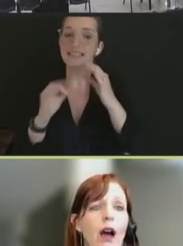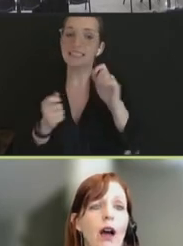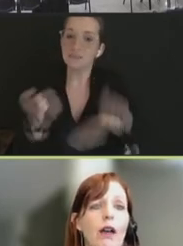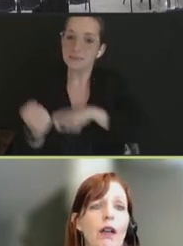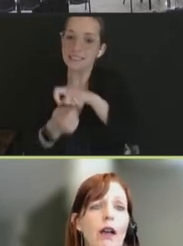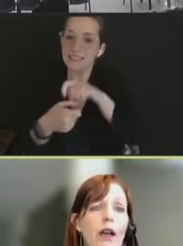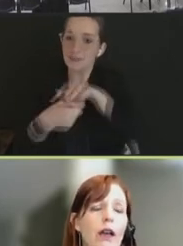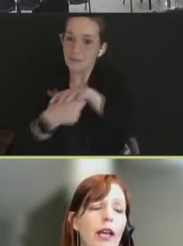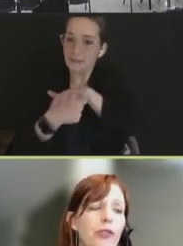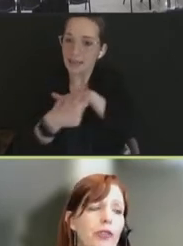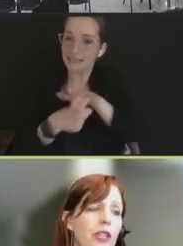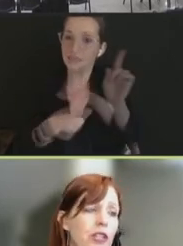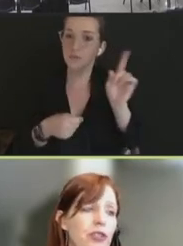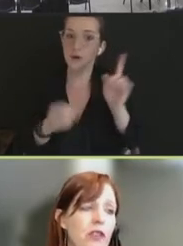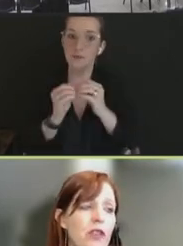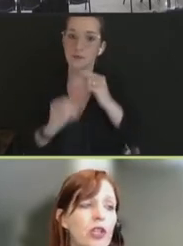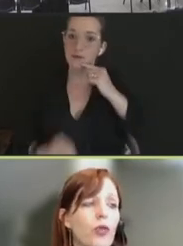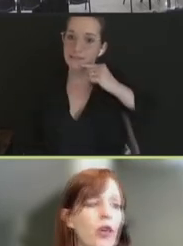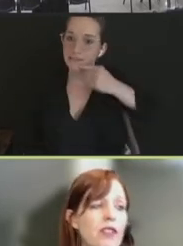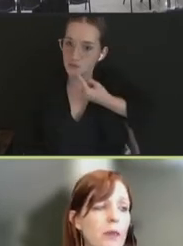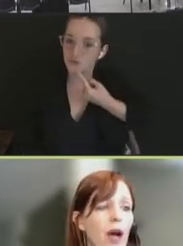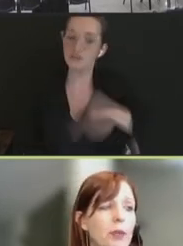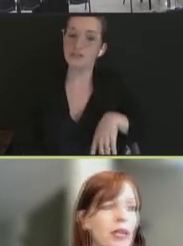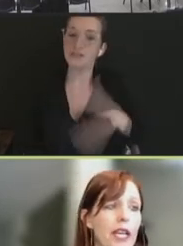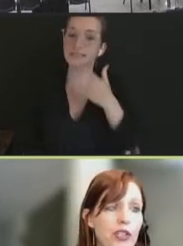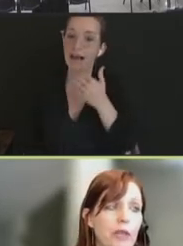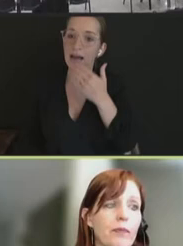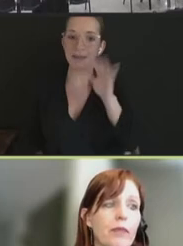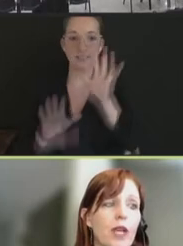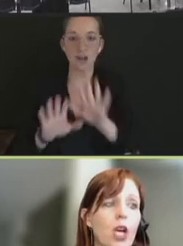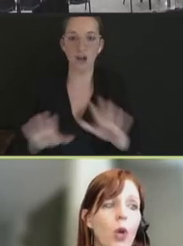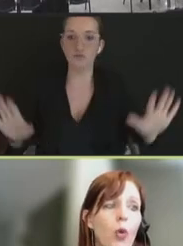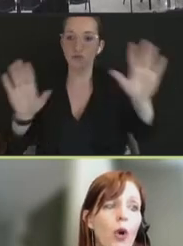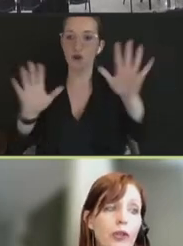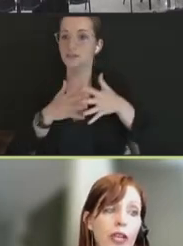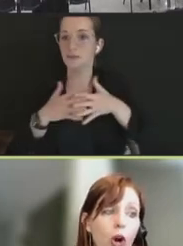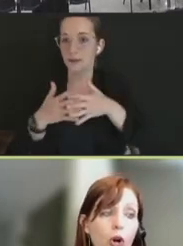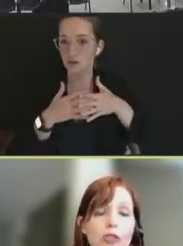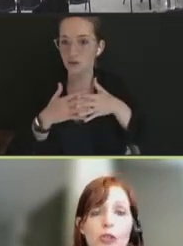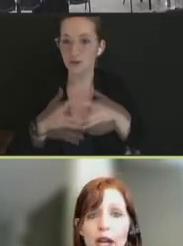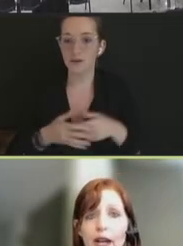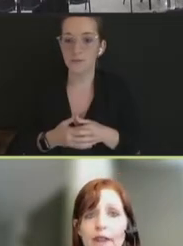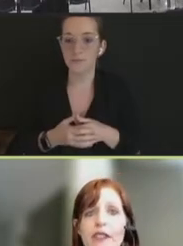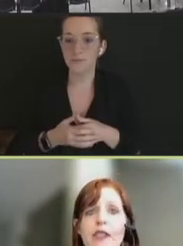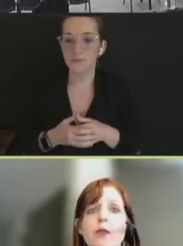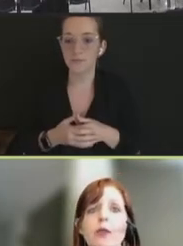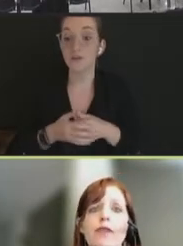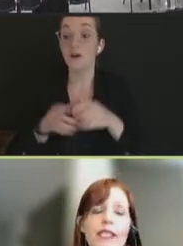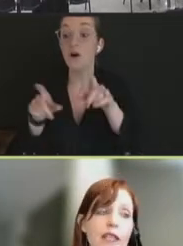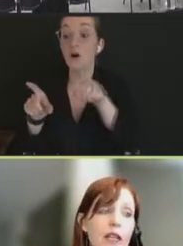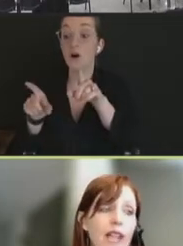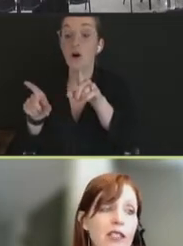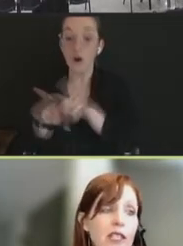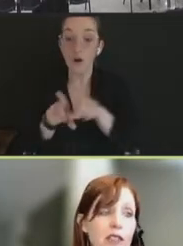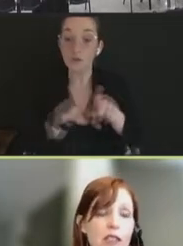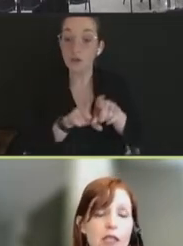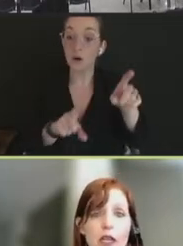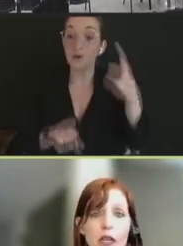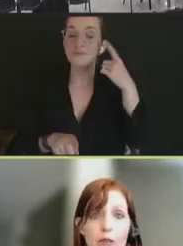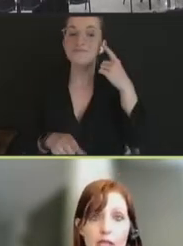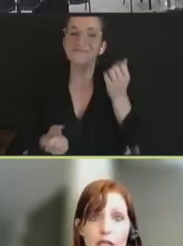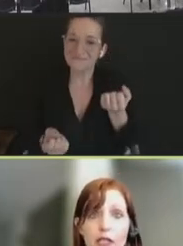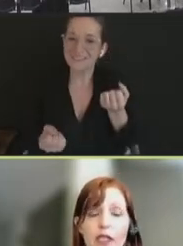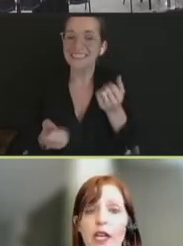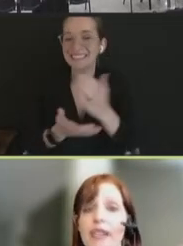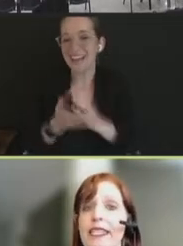health conditions across the population. What you can also have is that when vaccine hesitancy